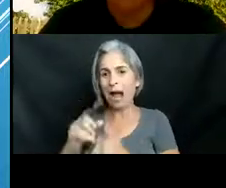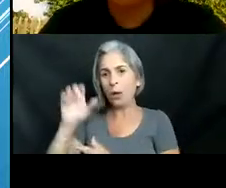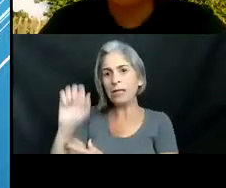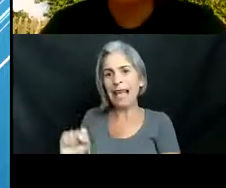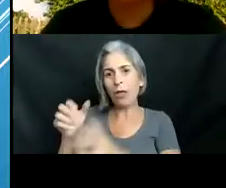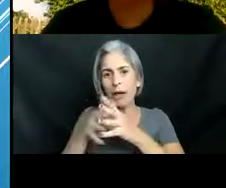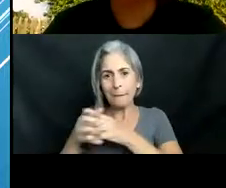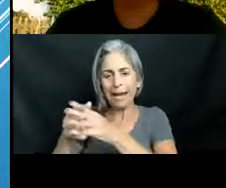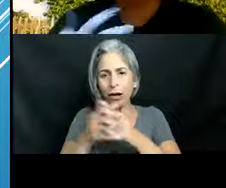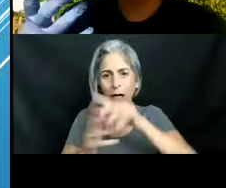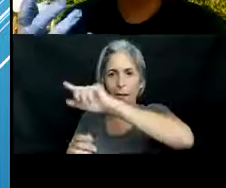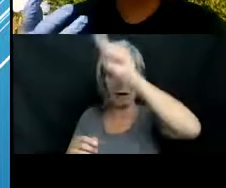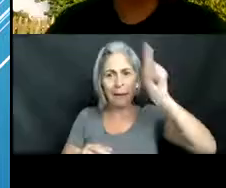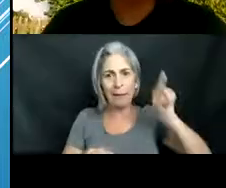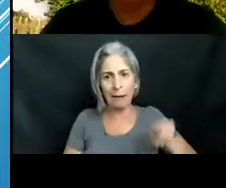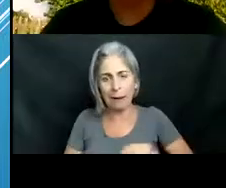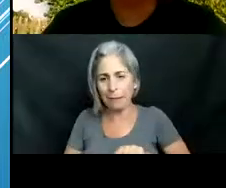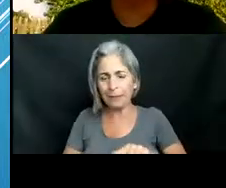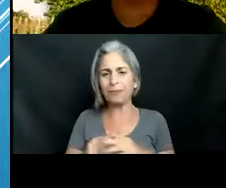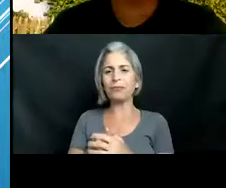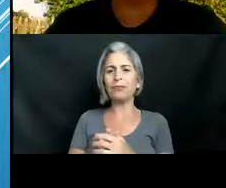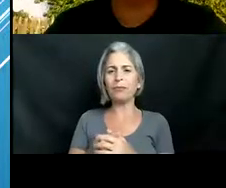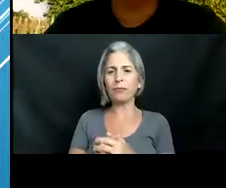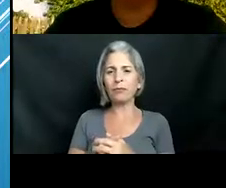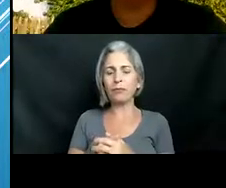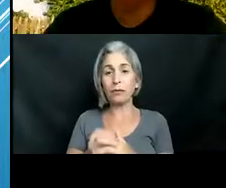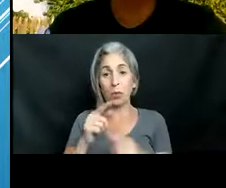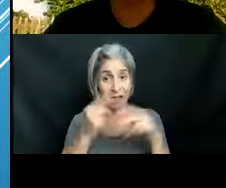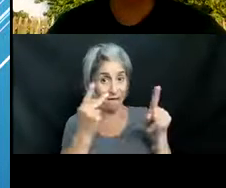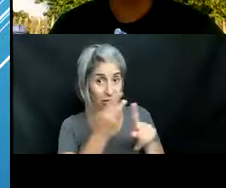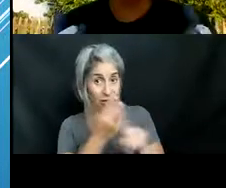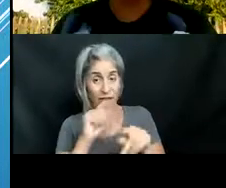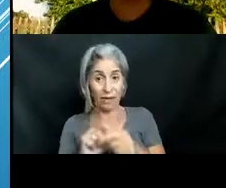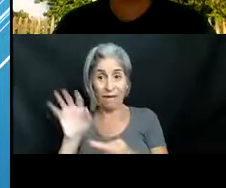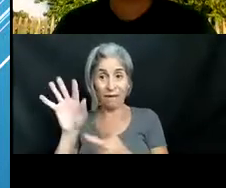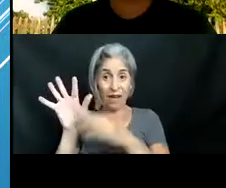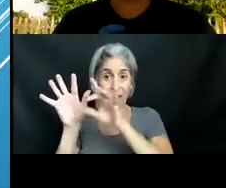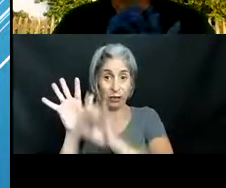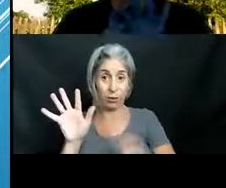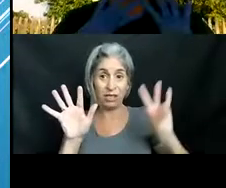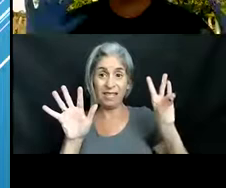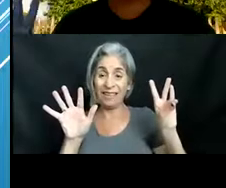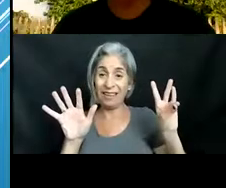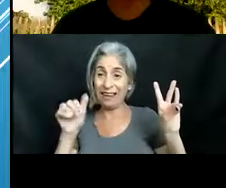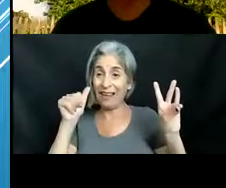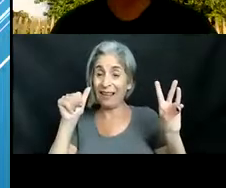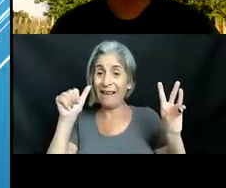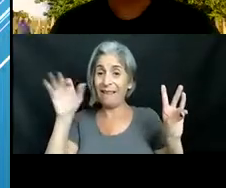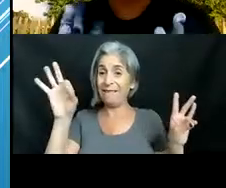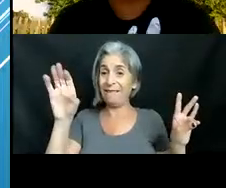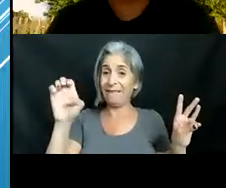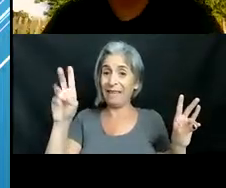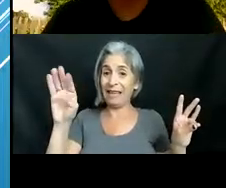um one of the most prevalent theories after they figured out that there were only five to seven breeding females that started this whole problem